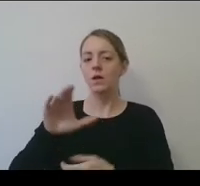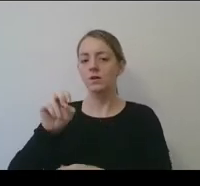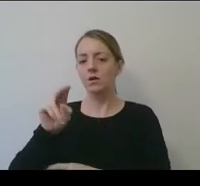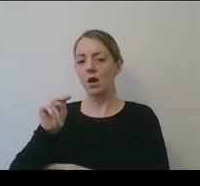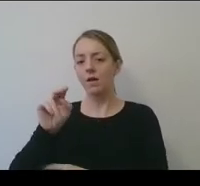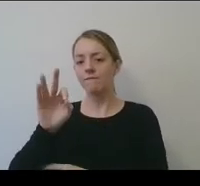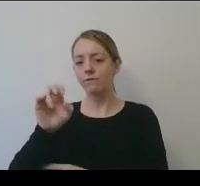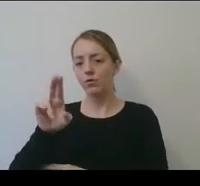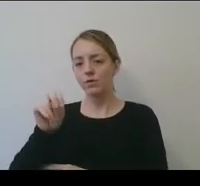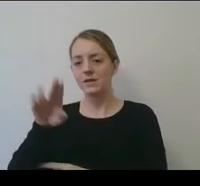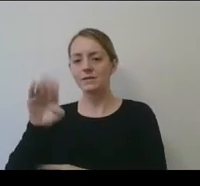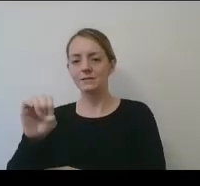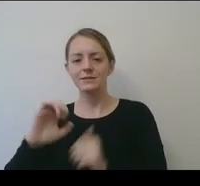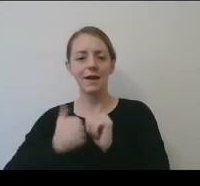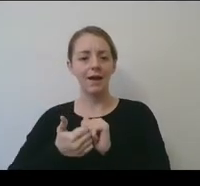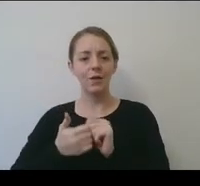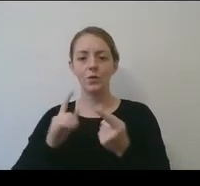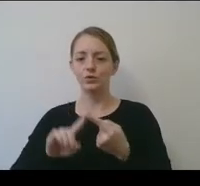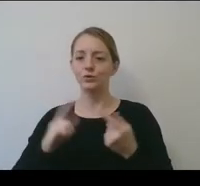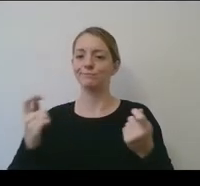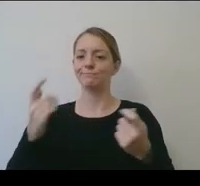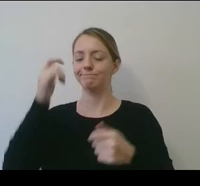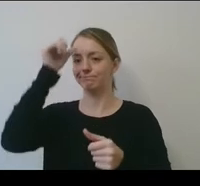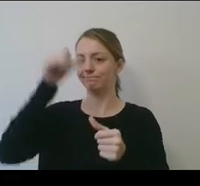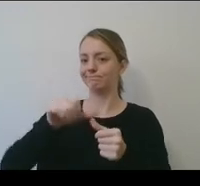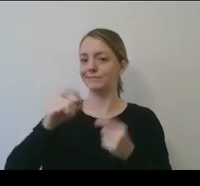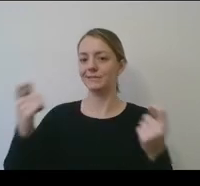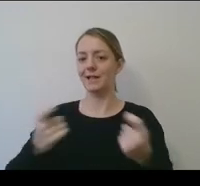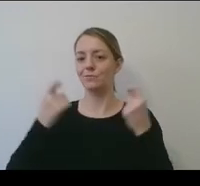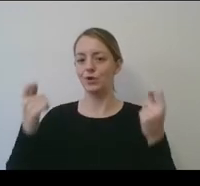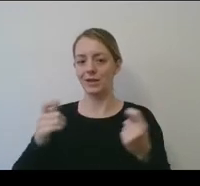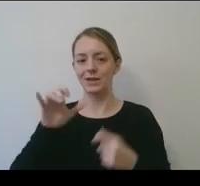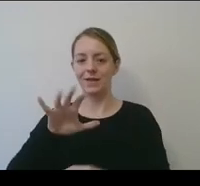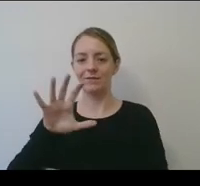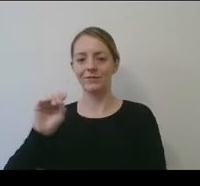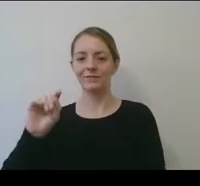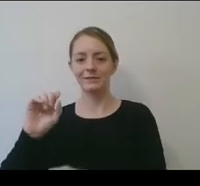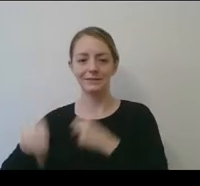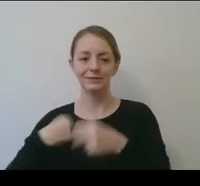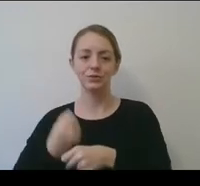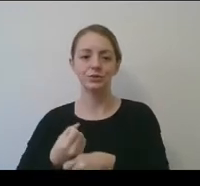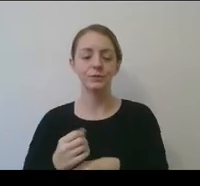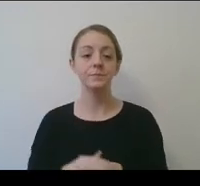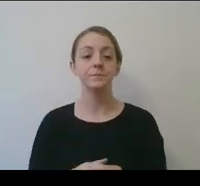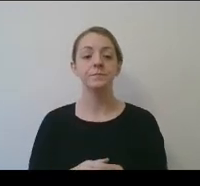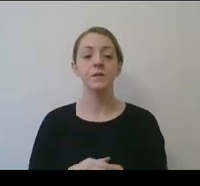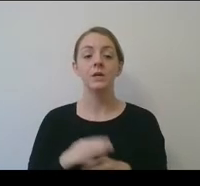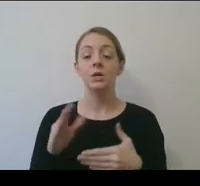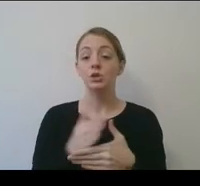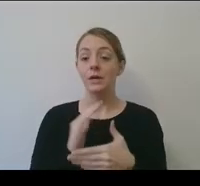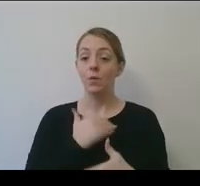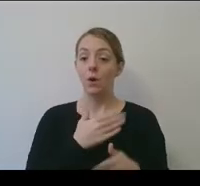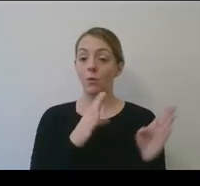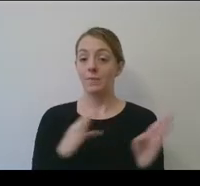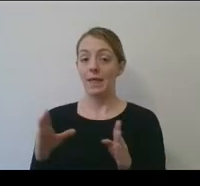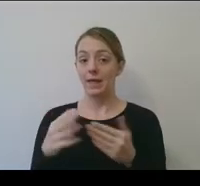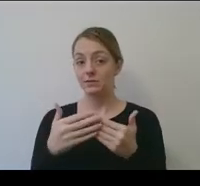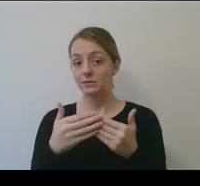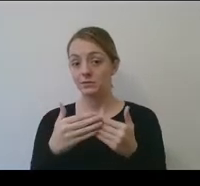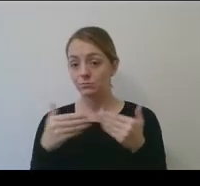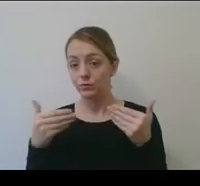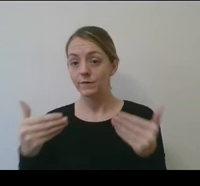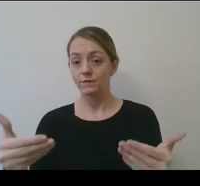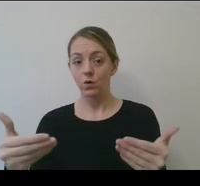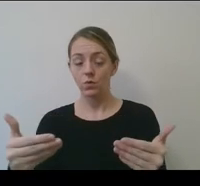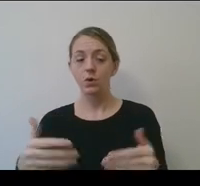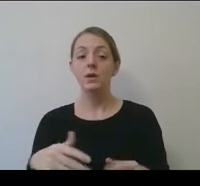ways to commemorate the anniversary. I'll share with you some plans moving forward. Noting that probably most importantly